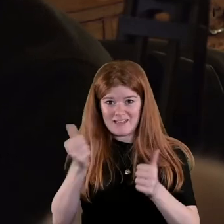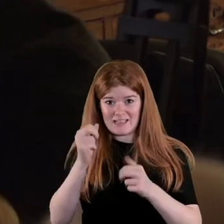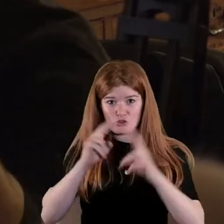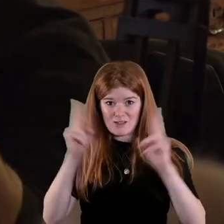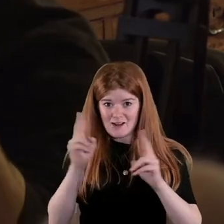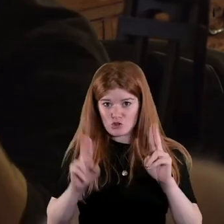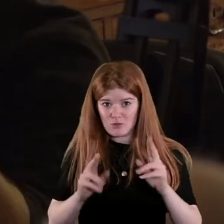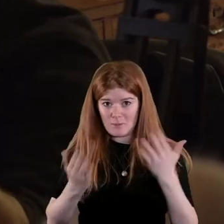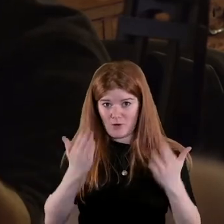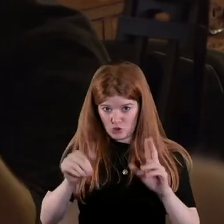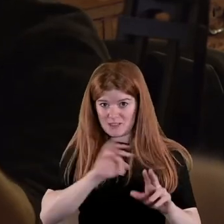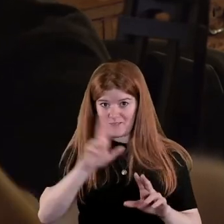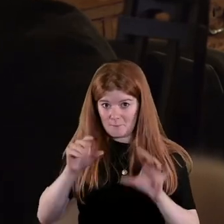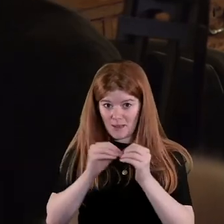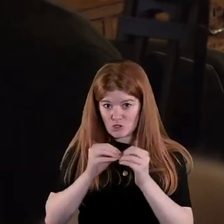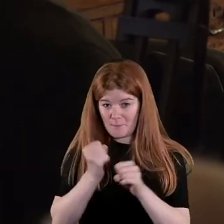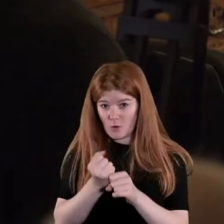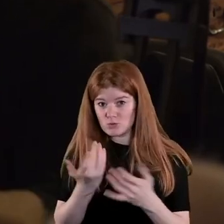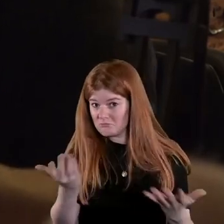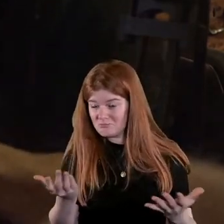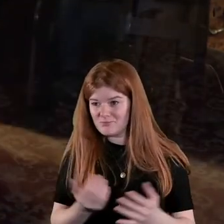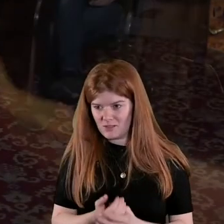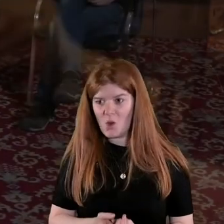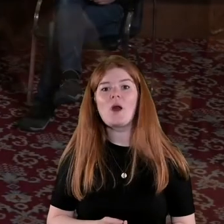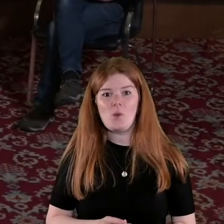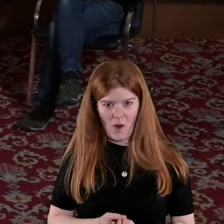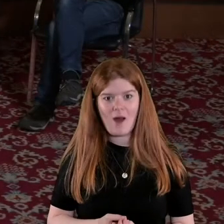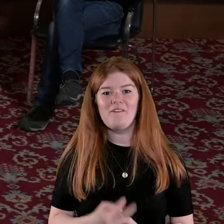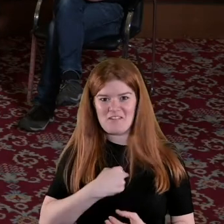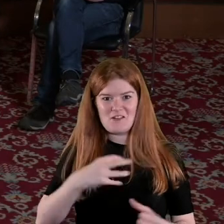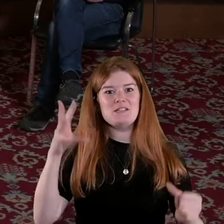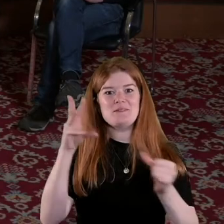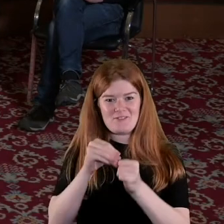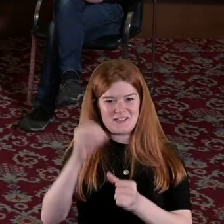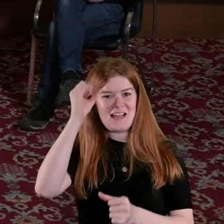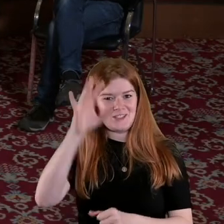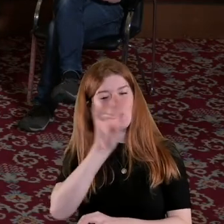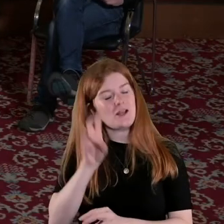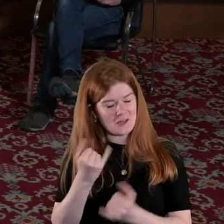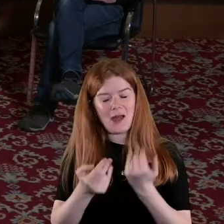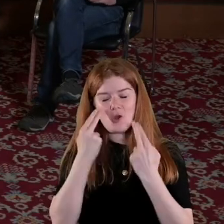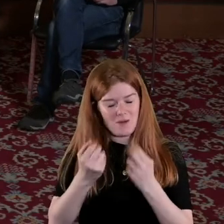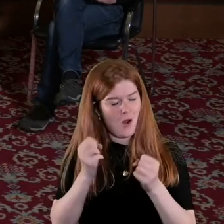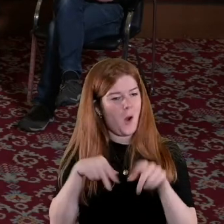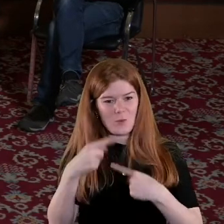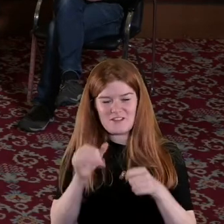that you could point at and look at very shrewd questioning as usual from Michael